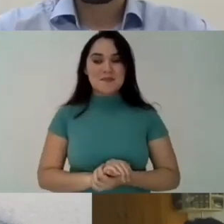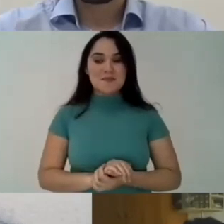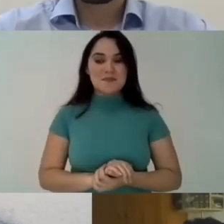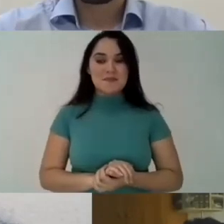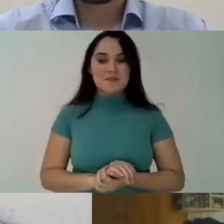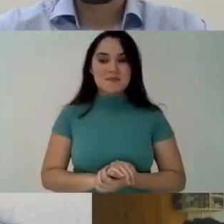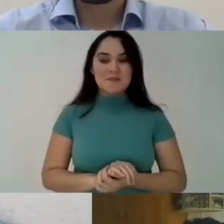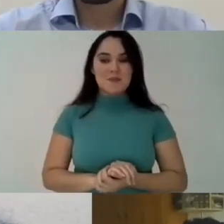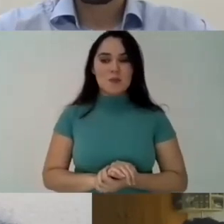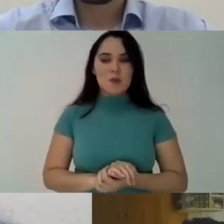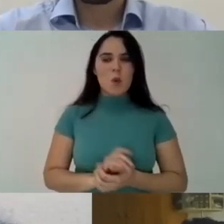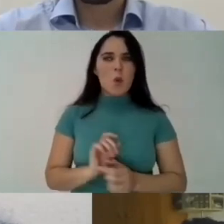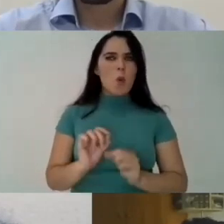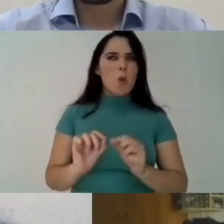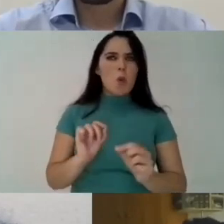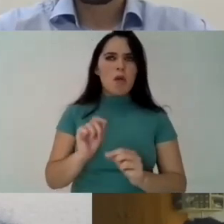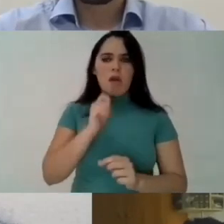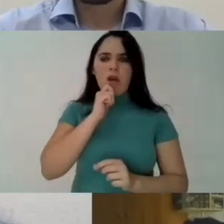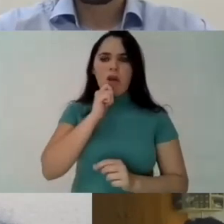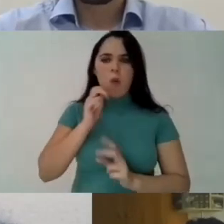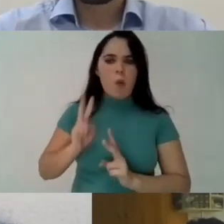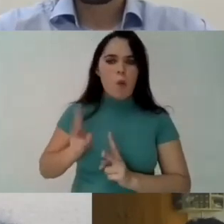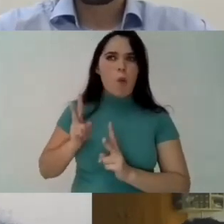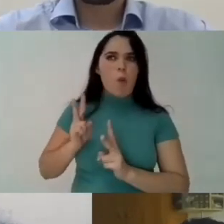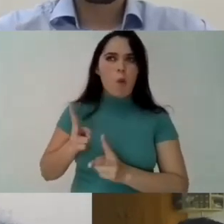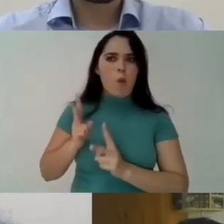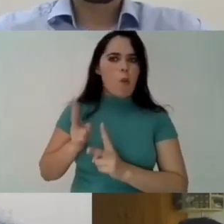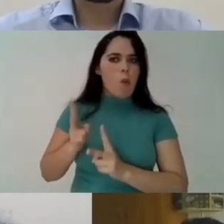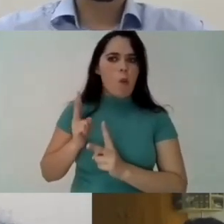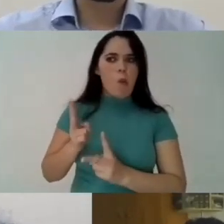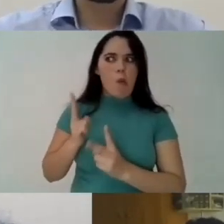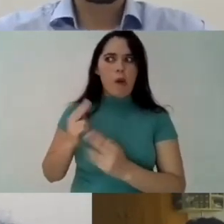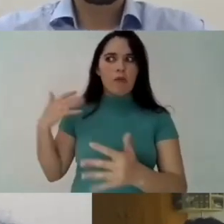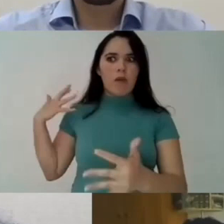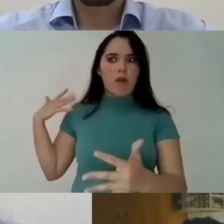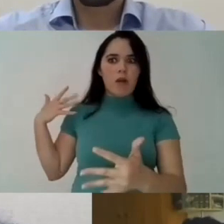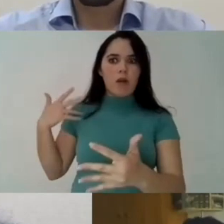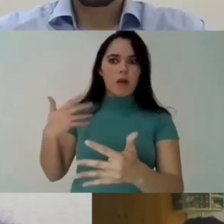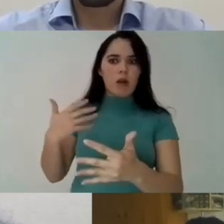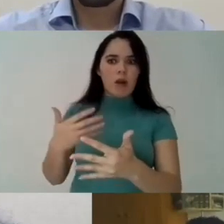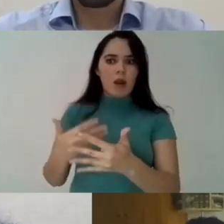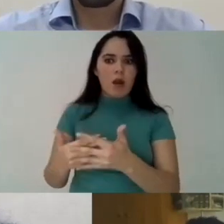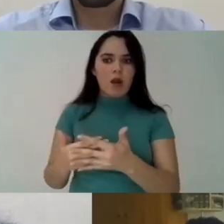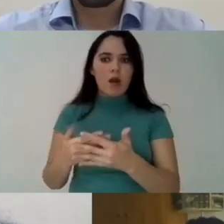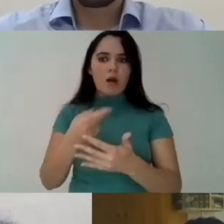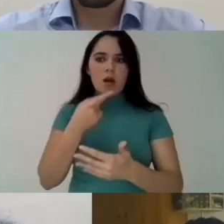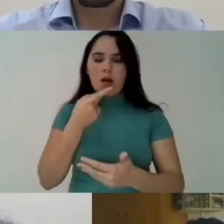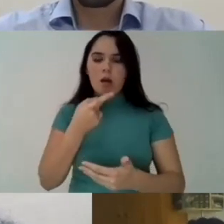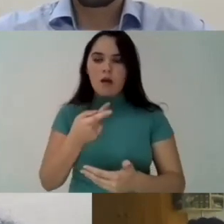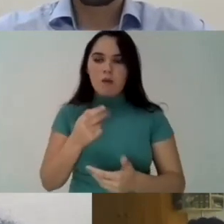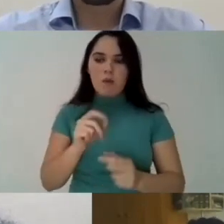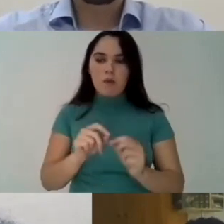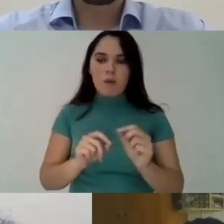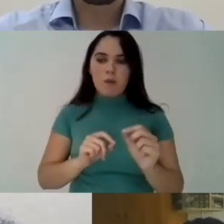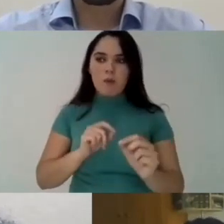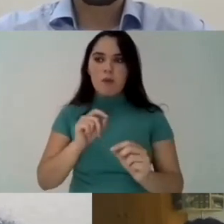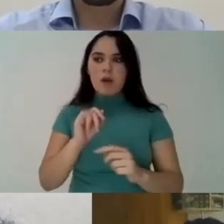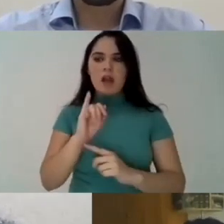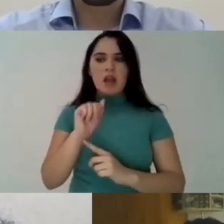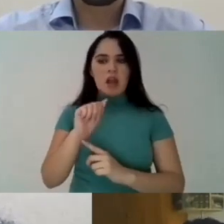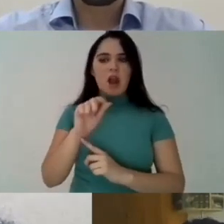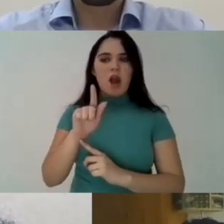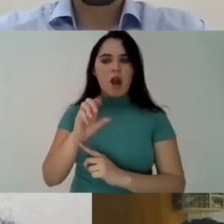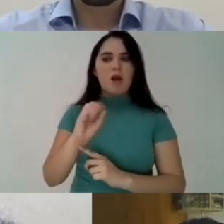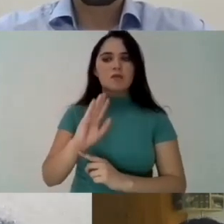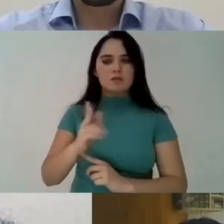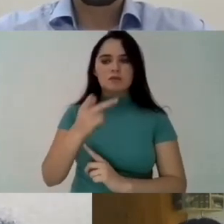in the university environment and one of the things that i perhaps could start to eat is